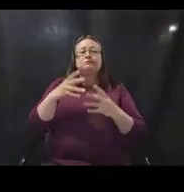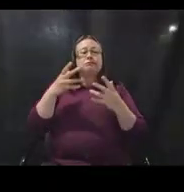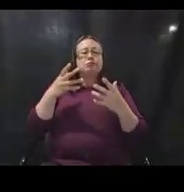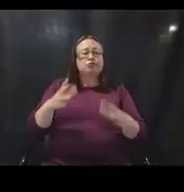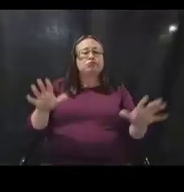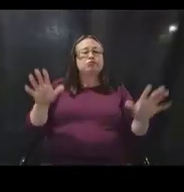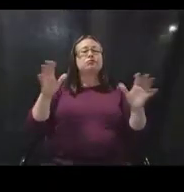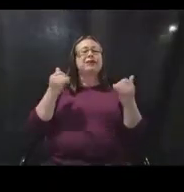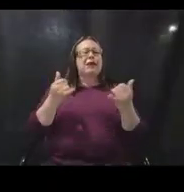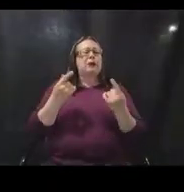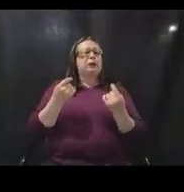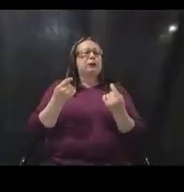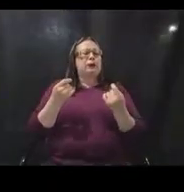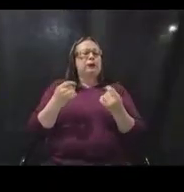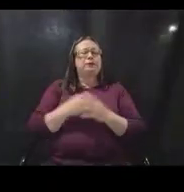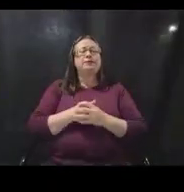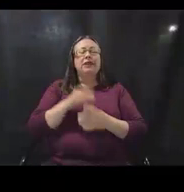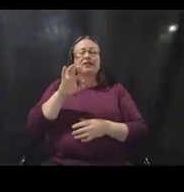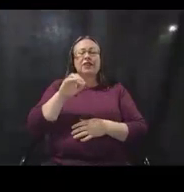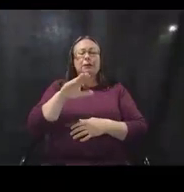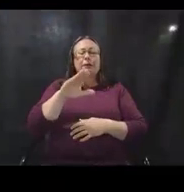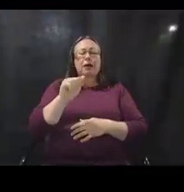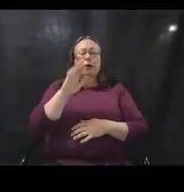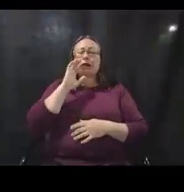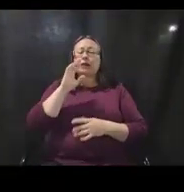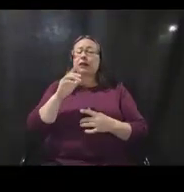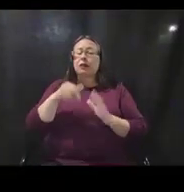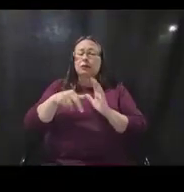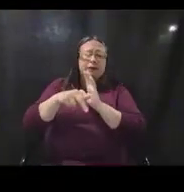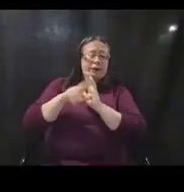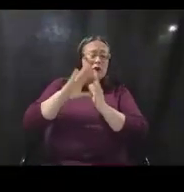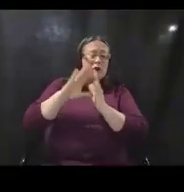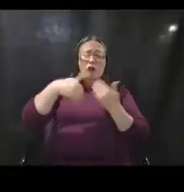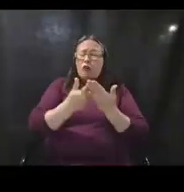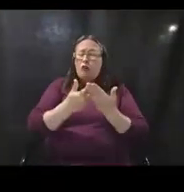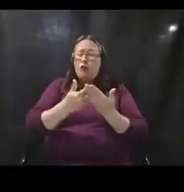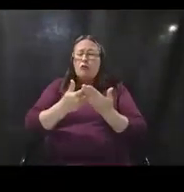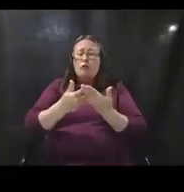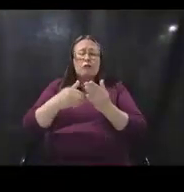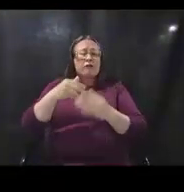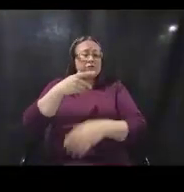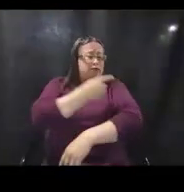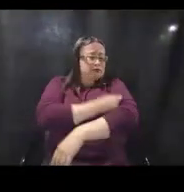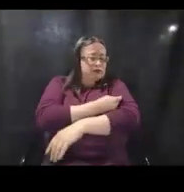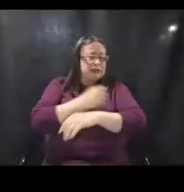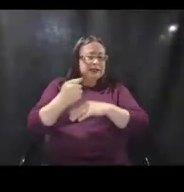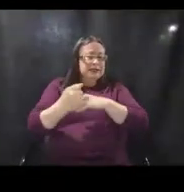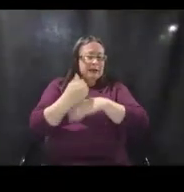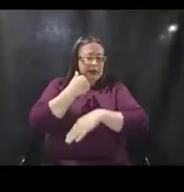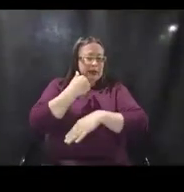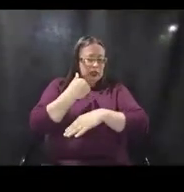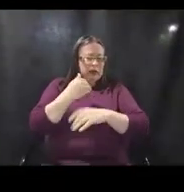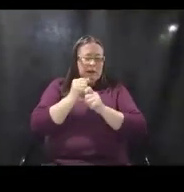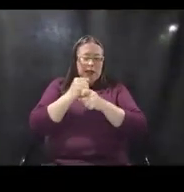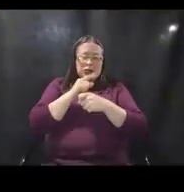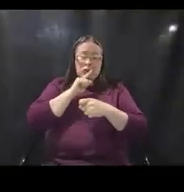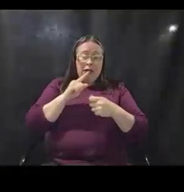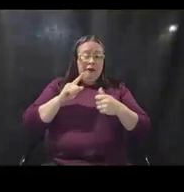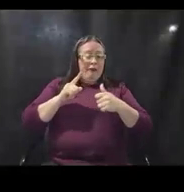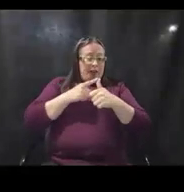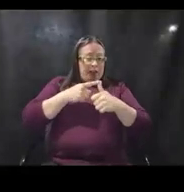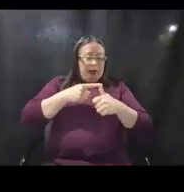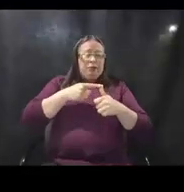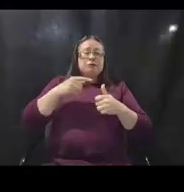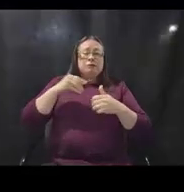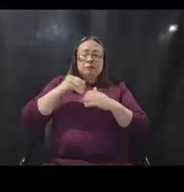So, FEMA will review all vaccine information submissions to ensure that one, the submissions are on time.